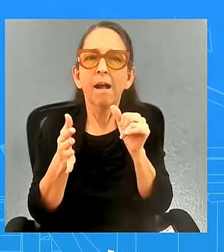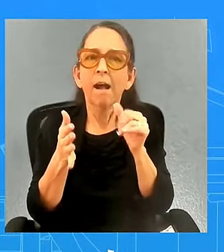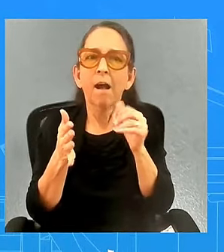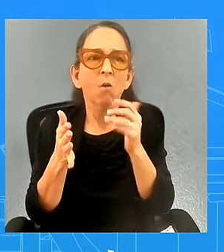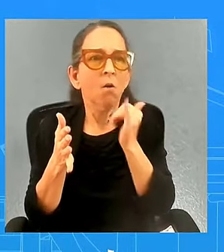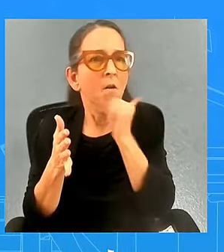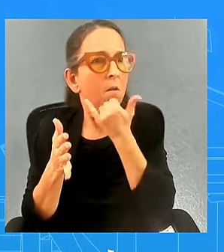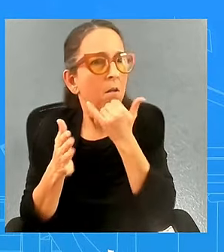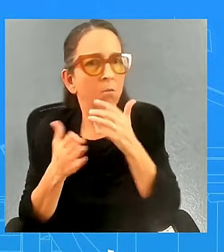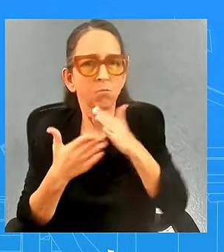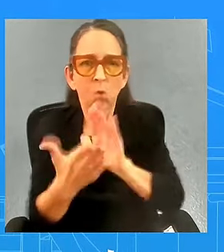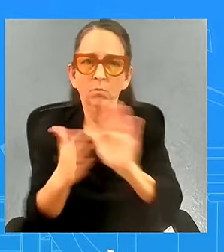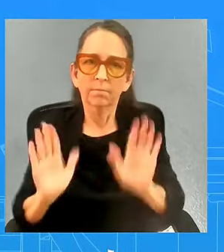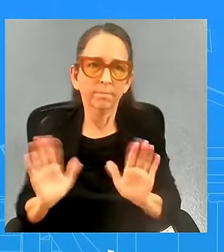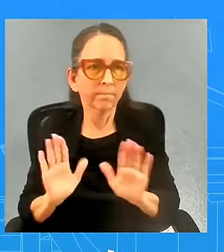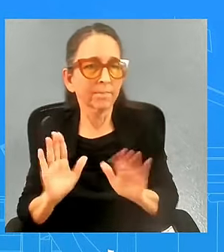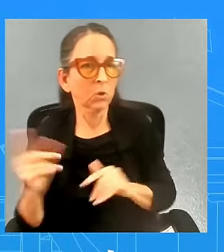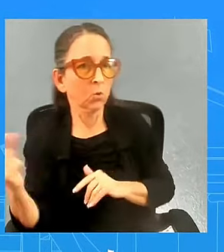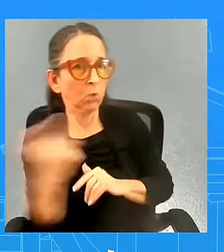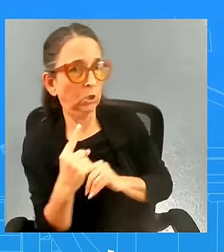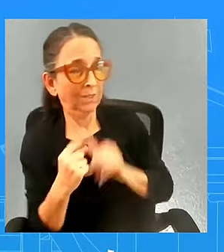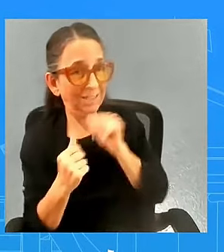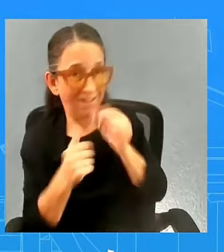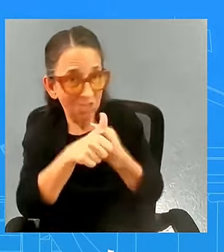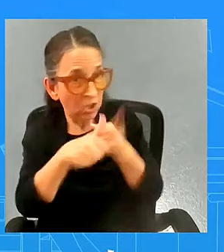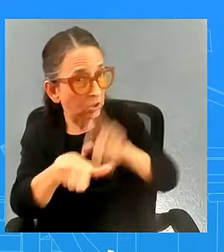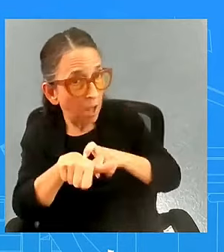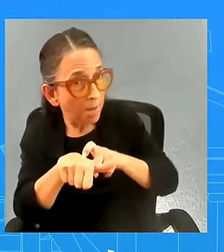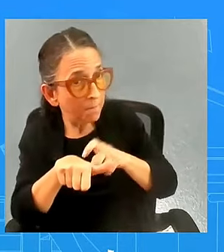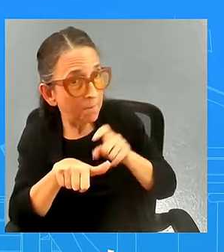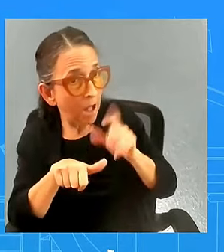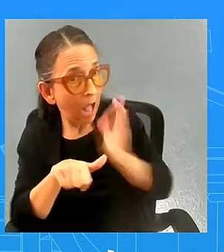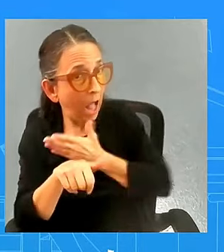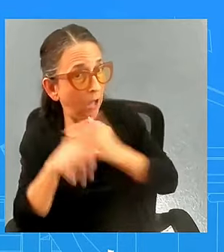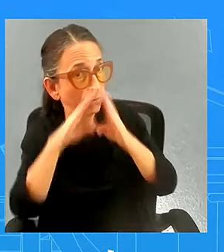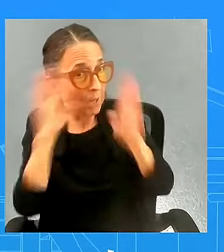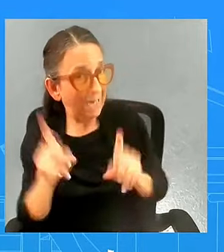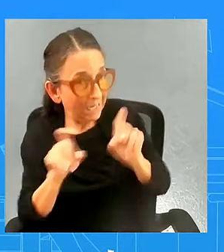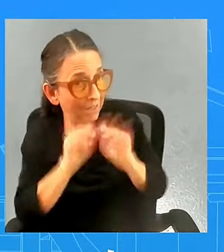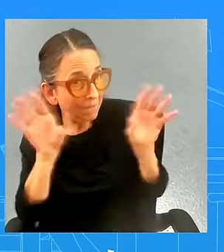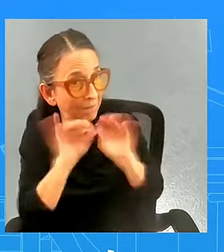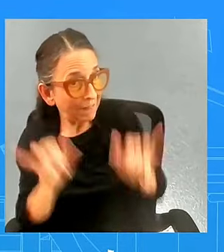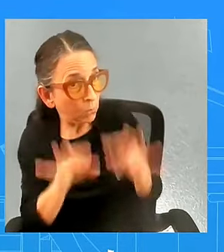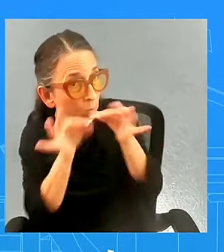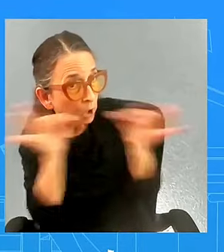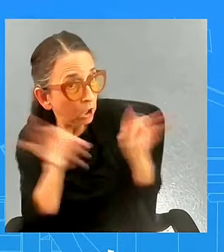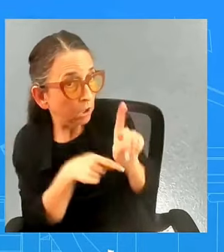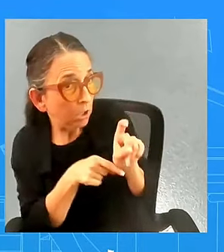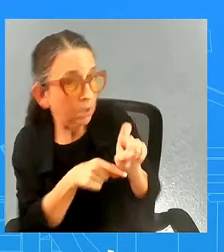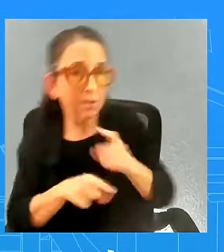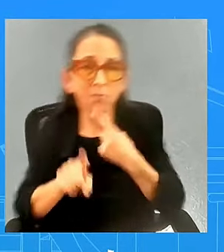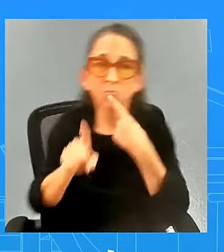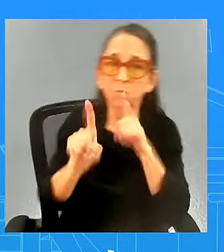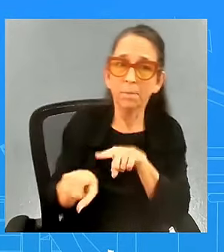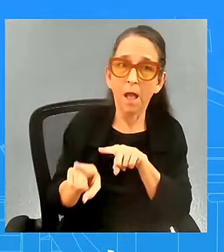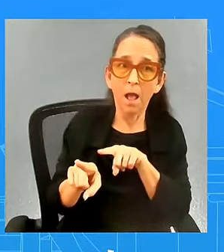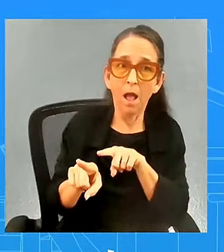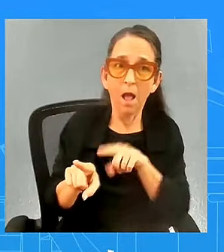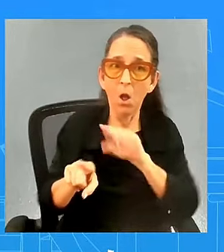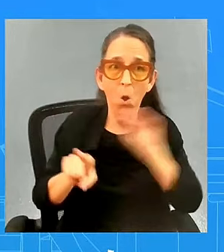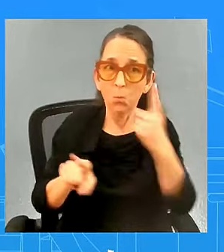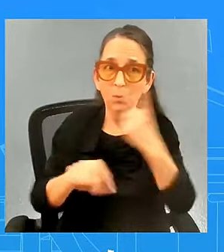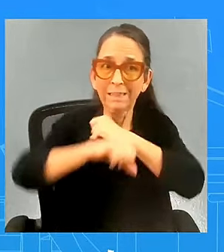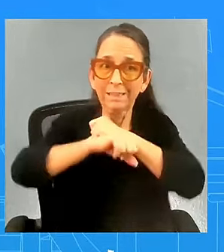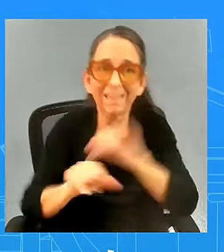house has had to defend or clarify the president nobody nobody's defending the president himself this is the president himself wanting to